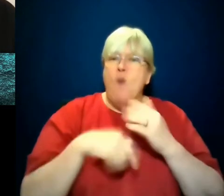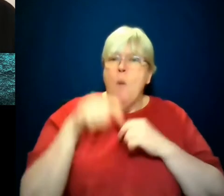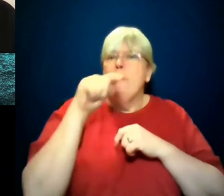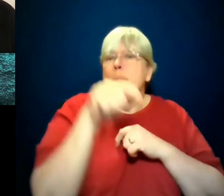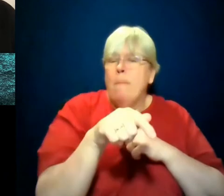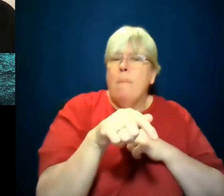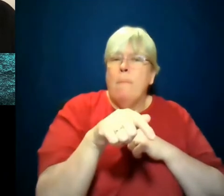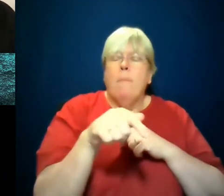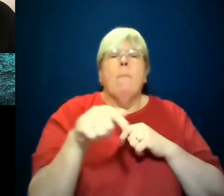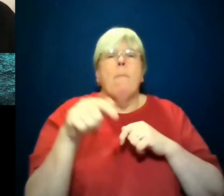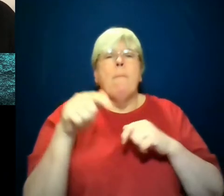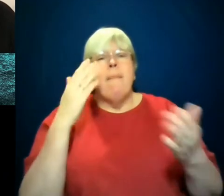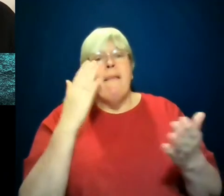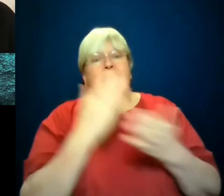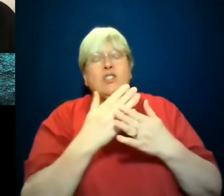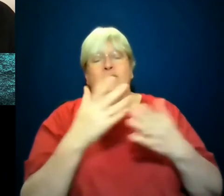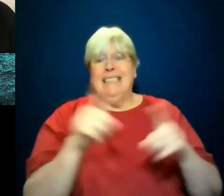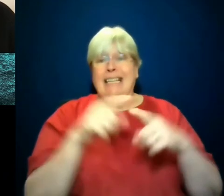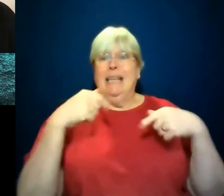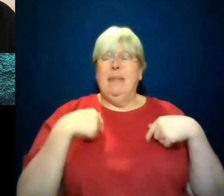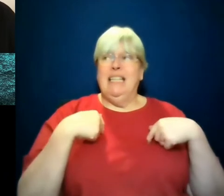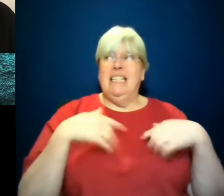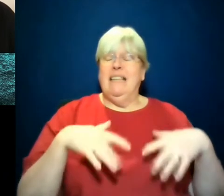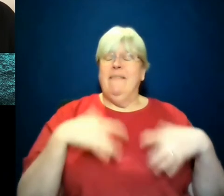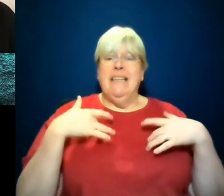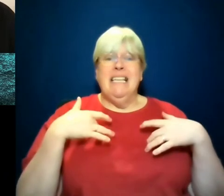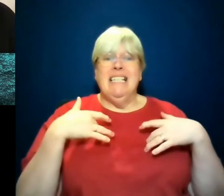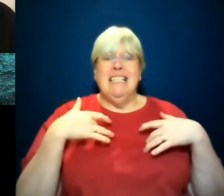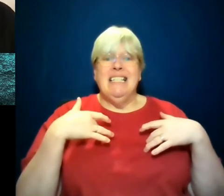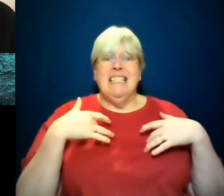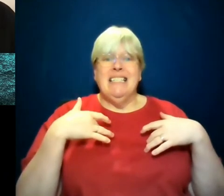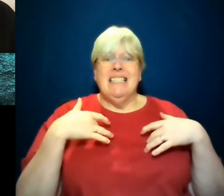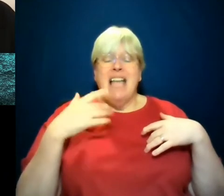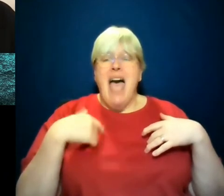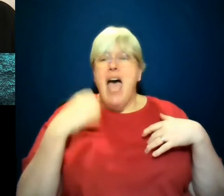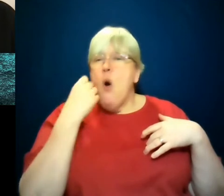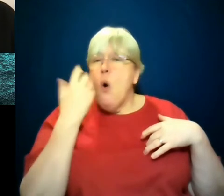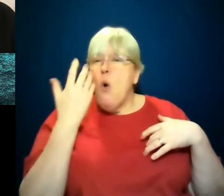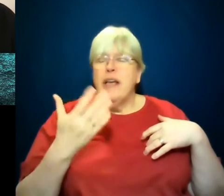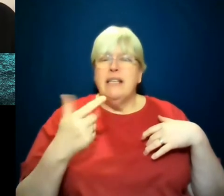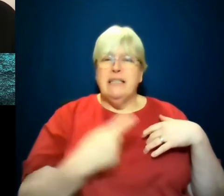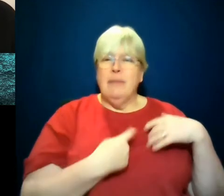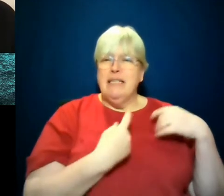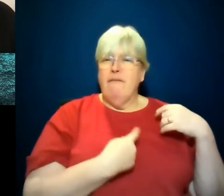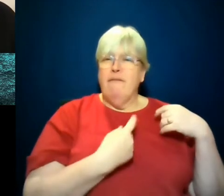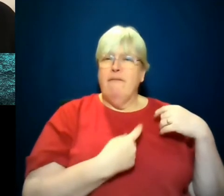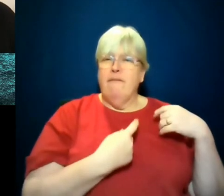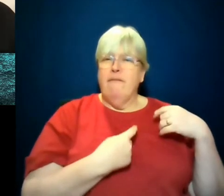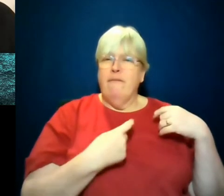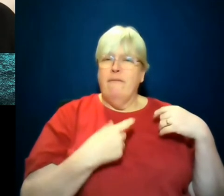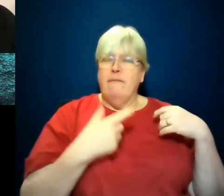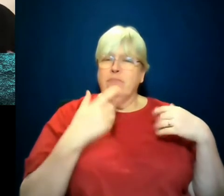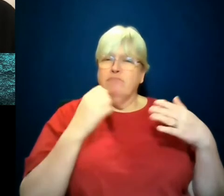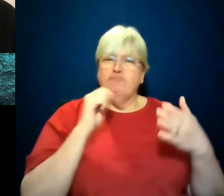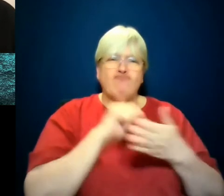kind of me in the sense that I am somebody who always, who has wrongly or rightly impulses